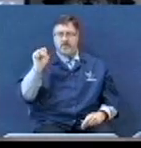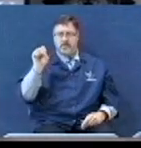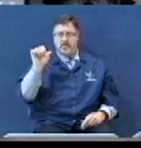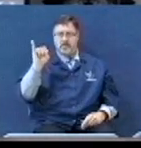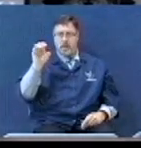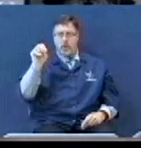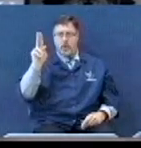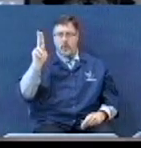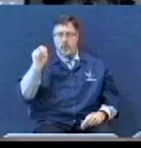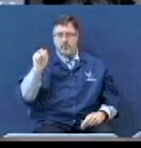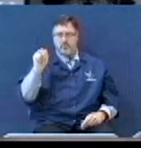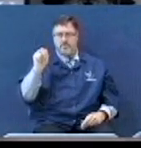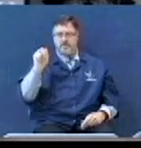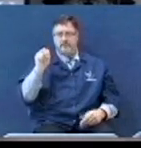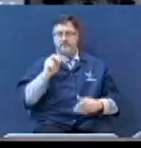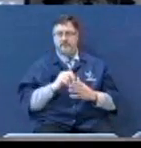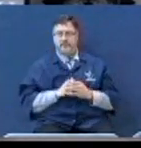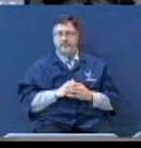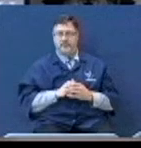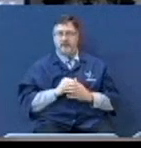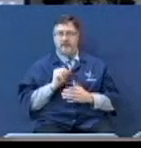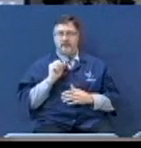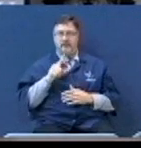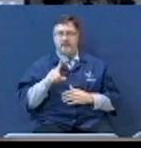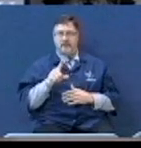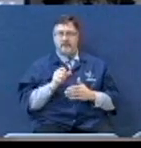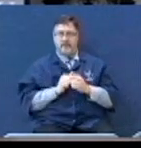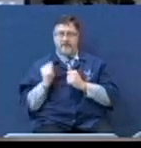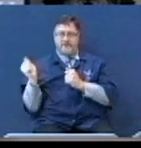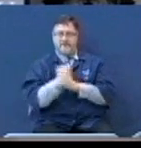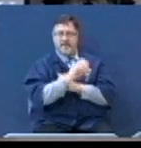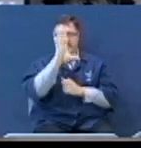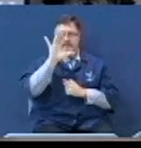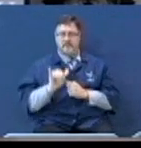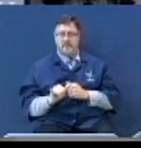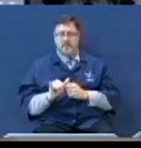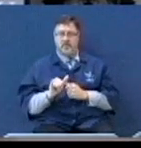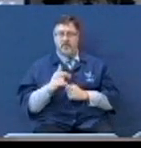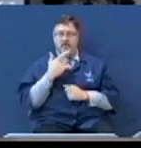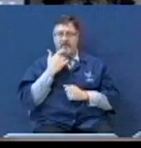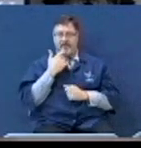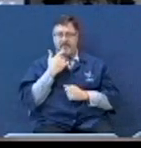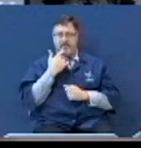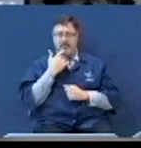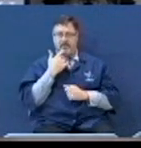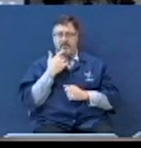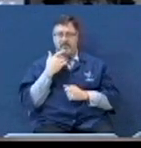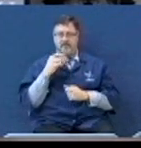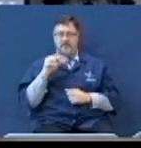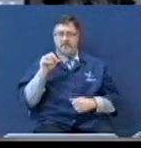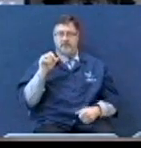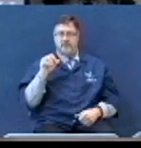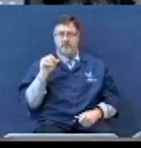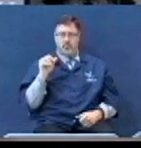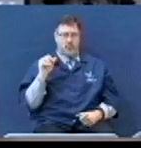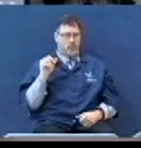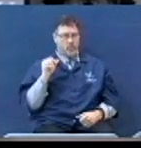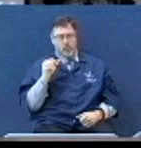Look what that verse says. And they that passed by reviled him, wagging their heads.